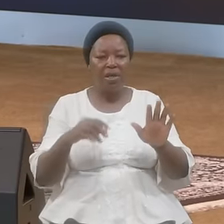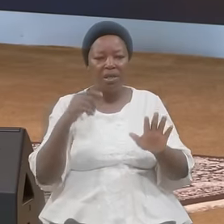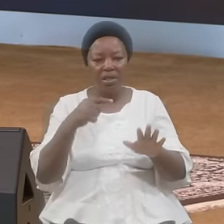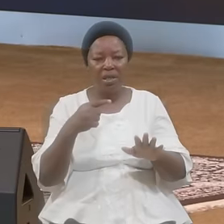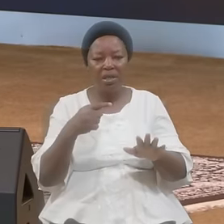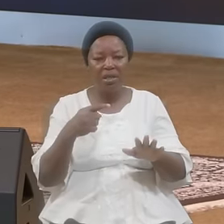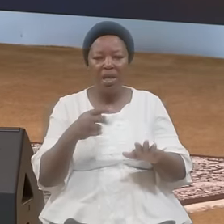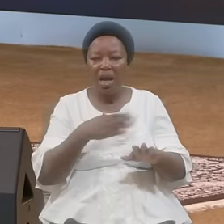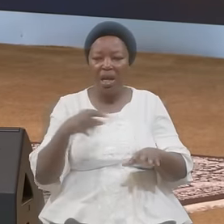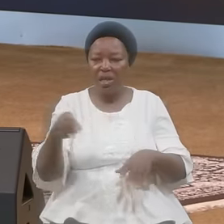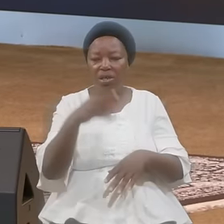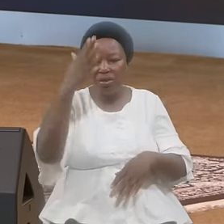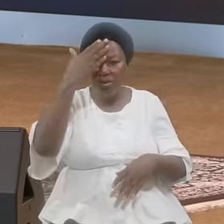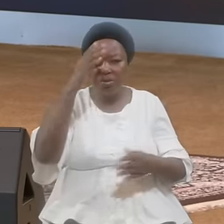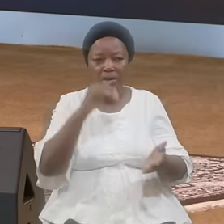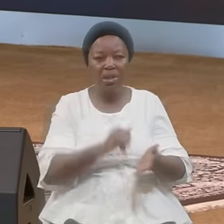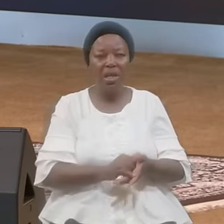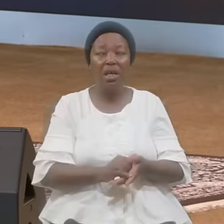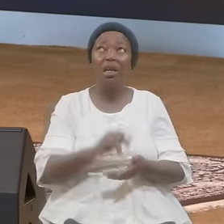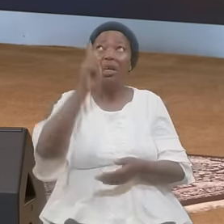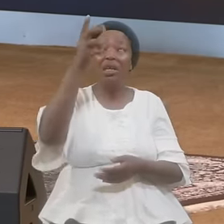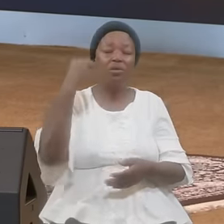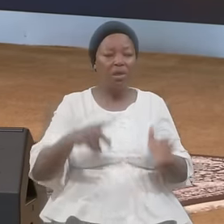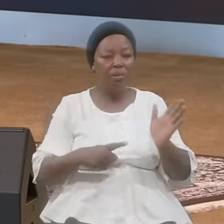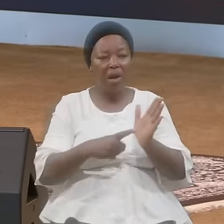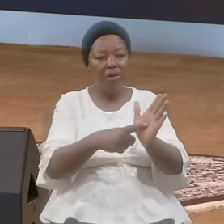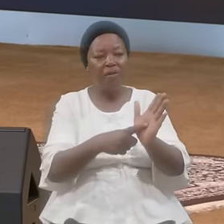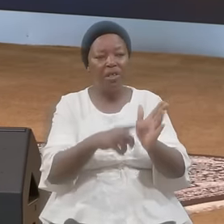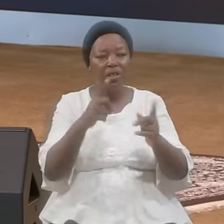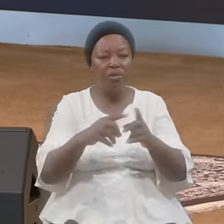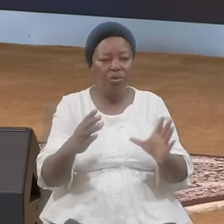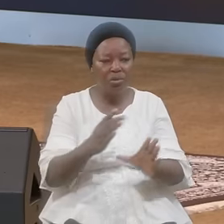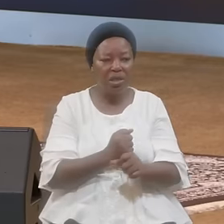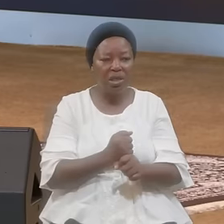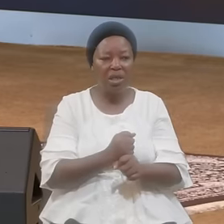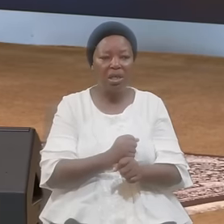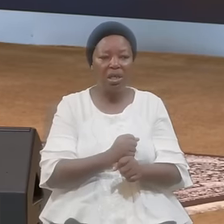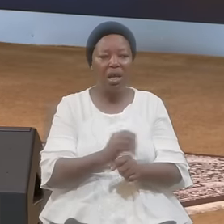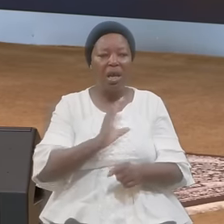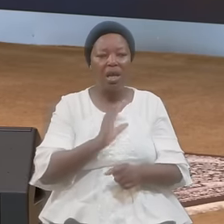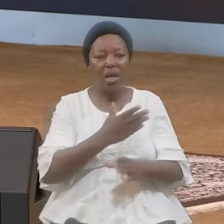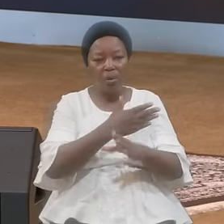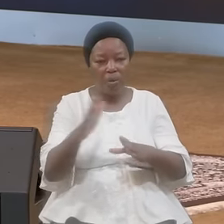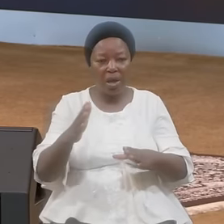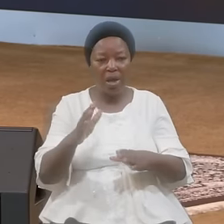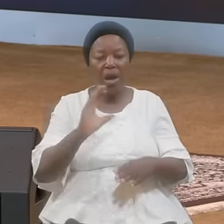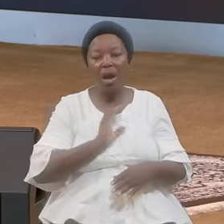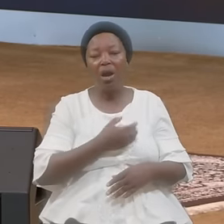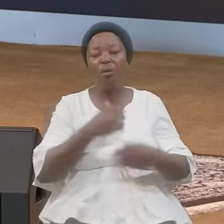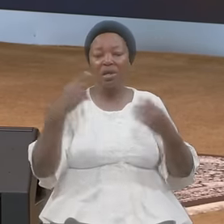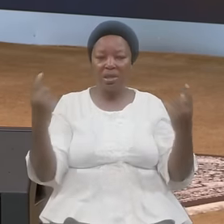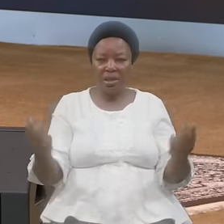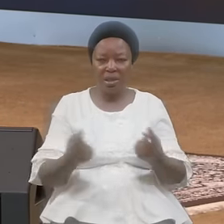You know That he Was manifested To take Away Away Our